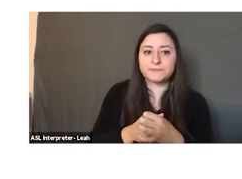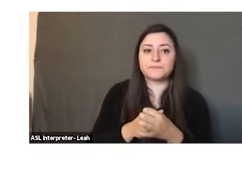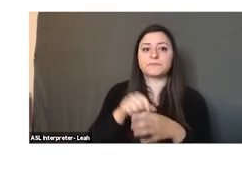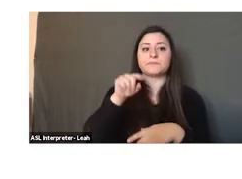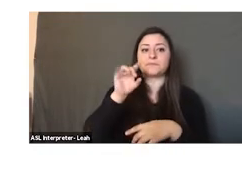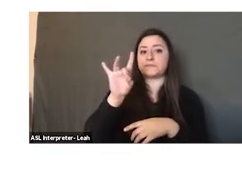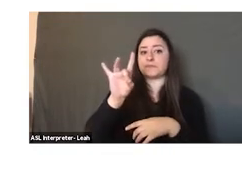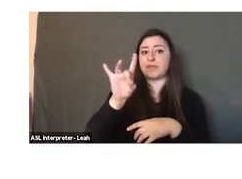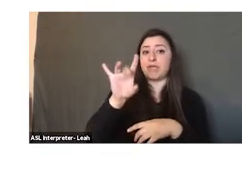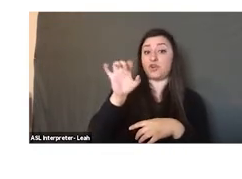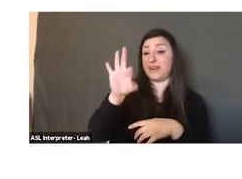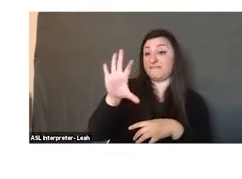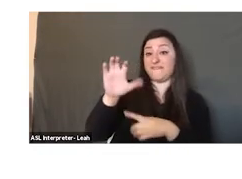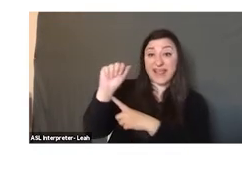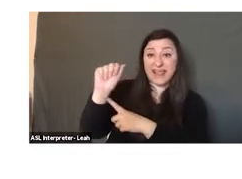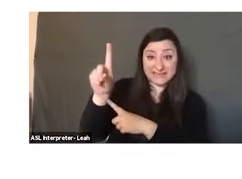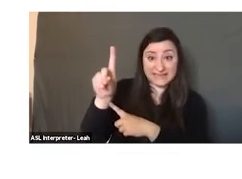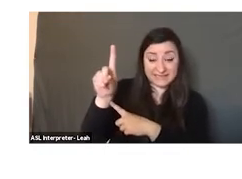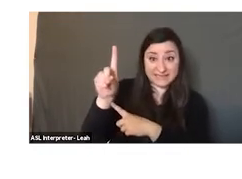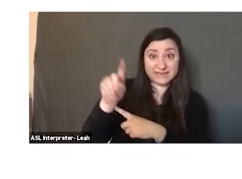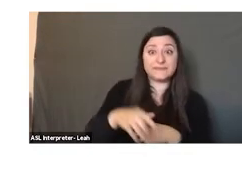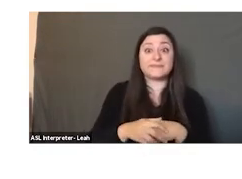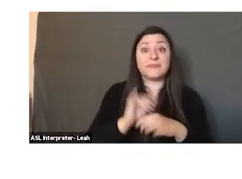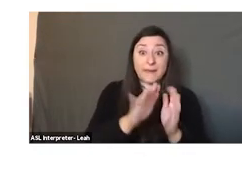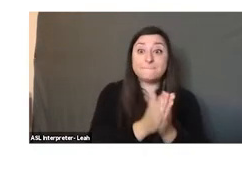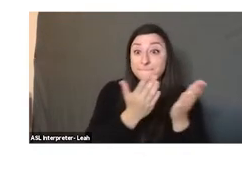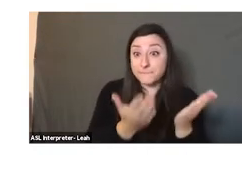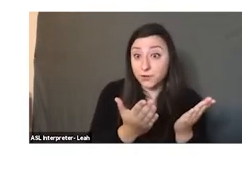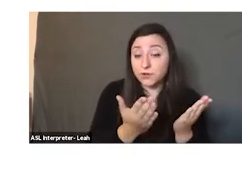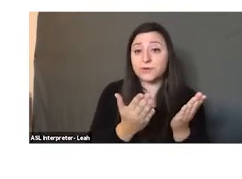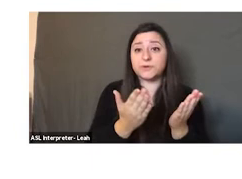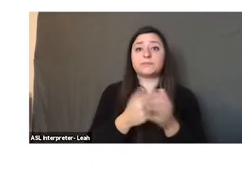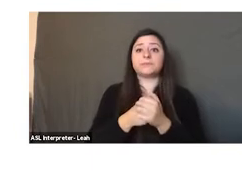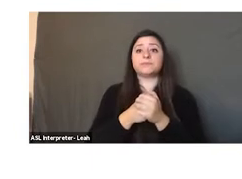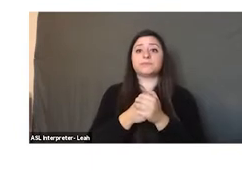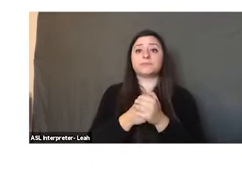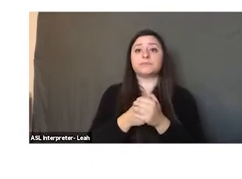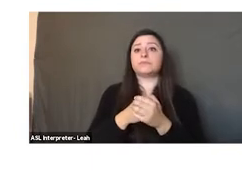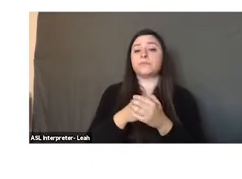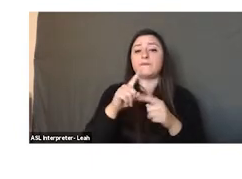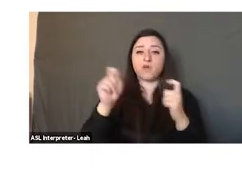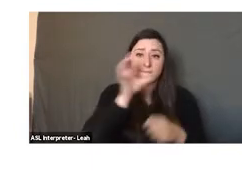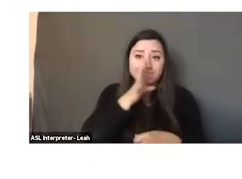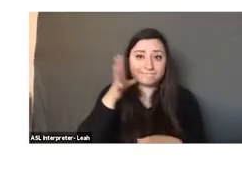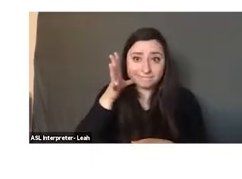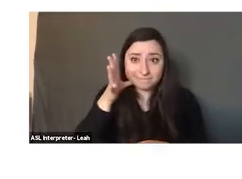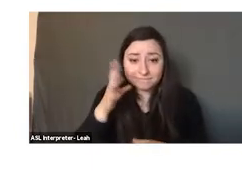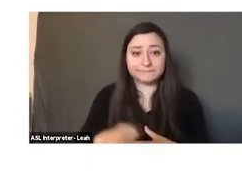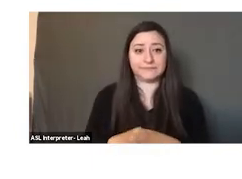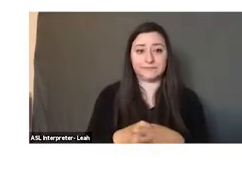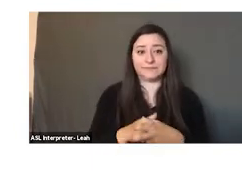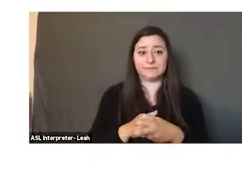895 AD, Kitab al-Filaha al-Nabatiyya, Nabatiyya in Agriculture, by Ibn Wahshiyya,